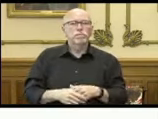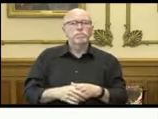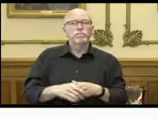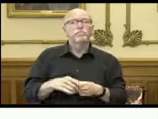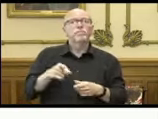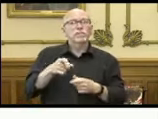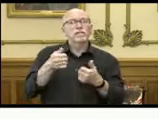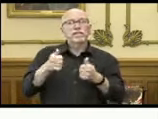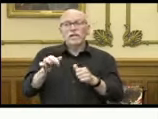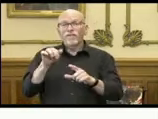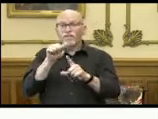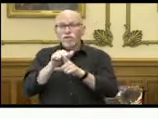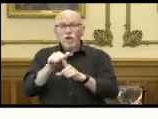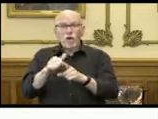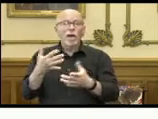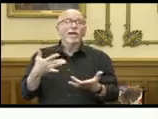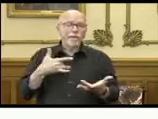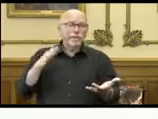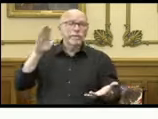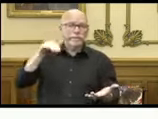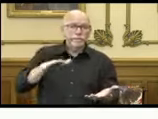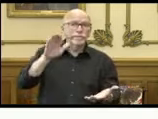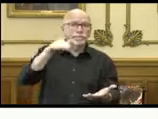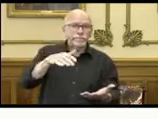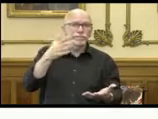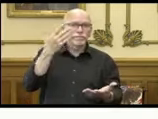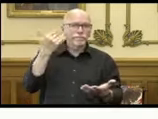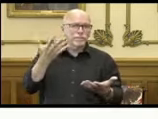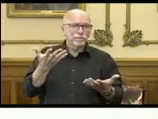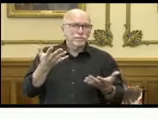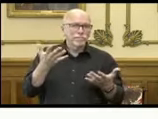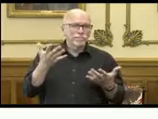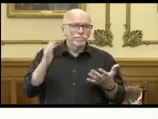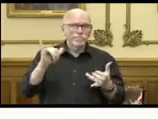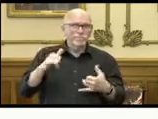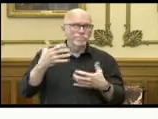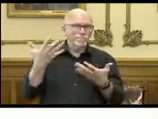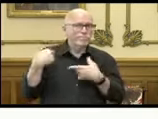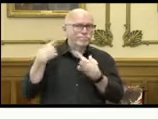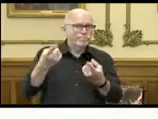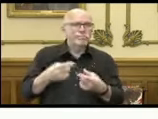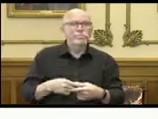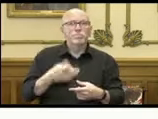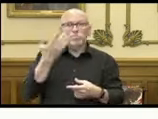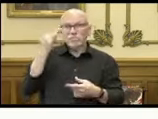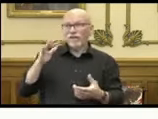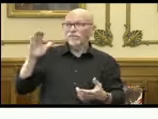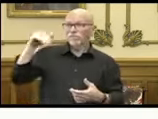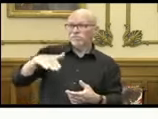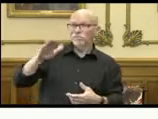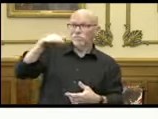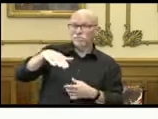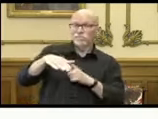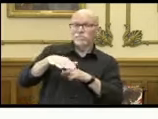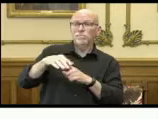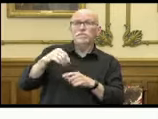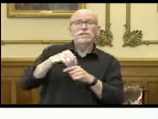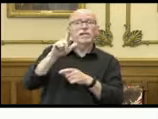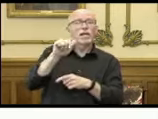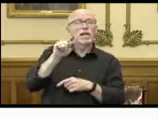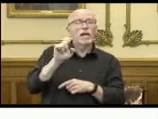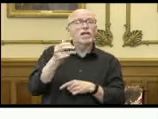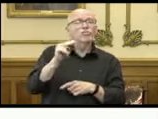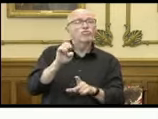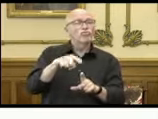fraud will ebb and flow because the frosters are on the prowl. As an example of this ebb and flow, in late June,